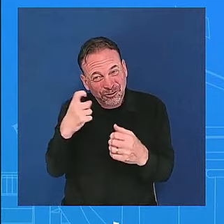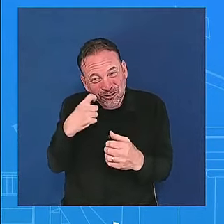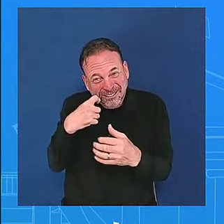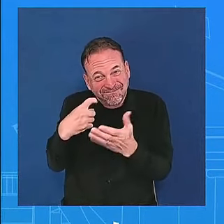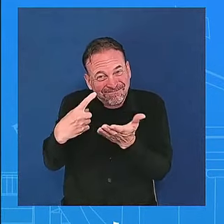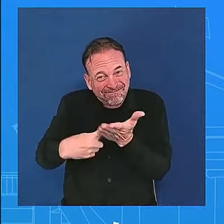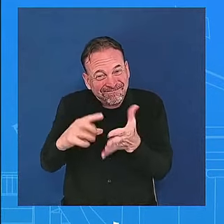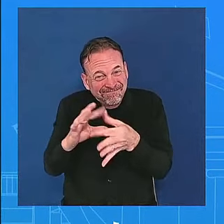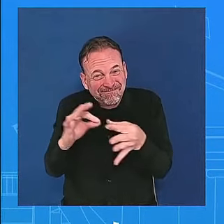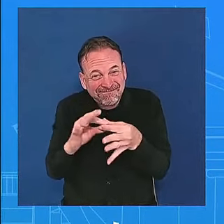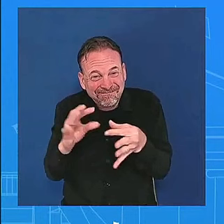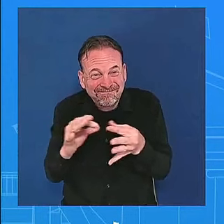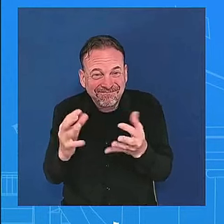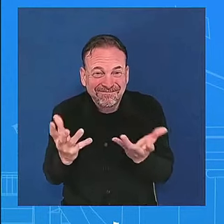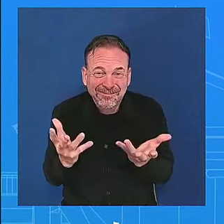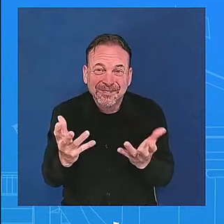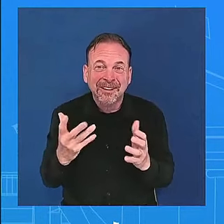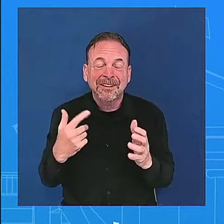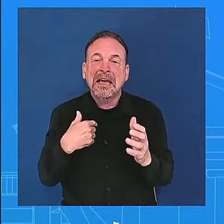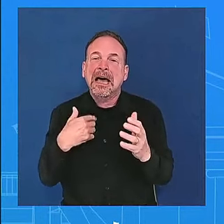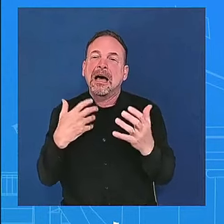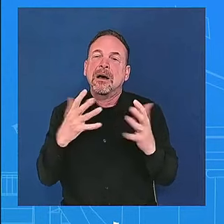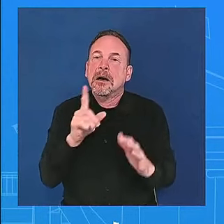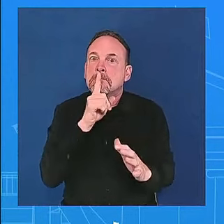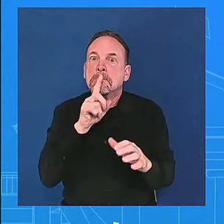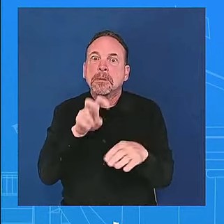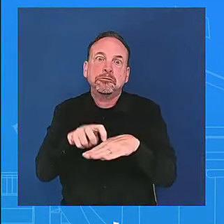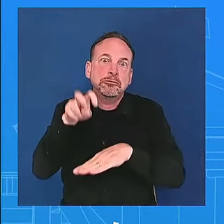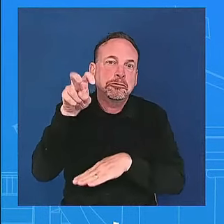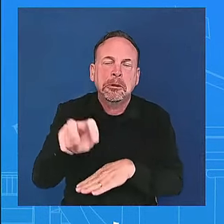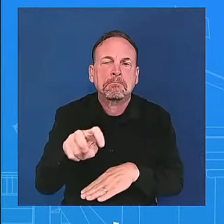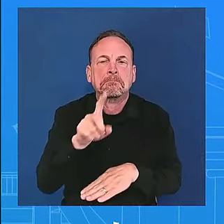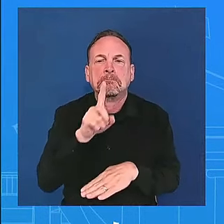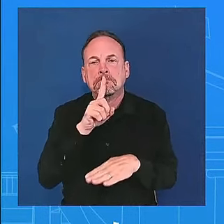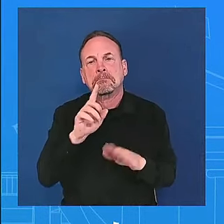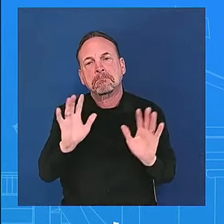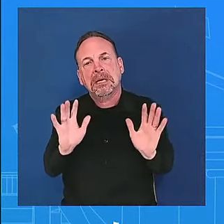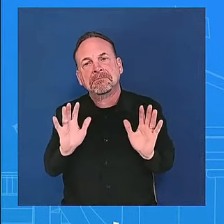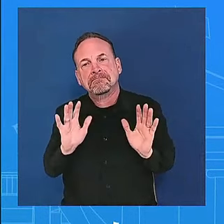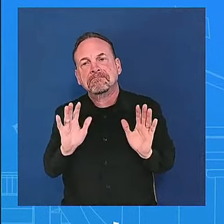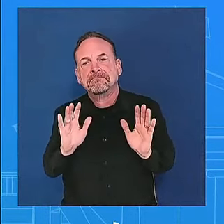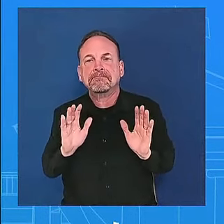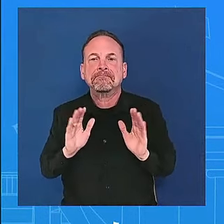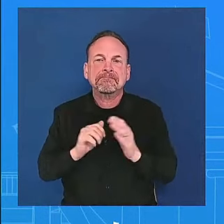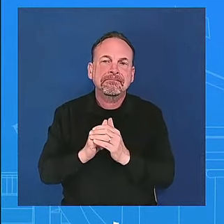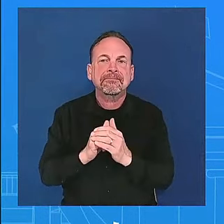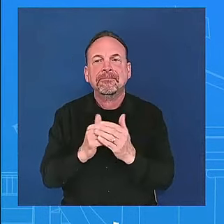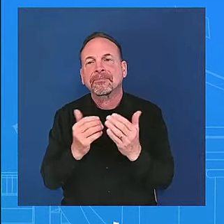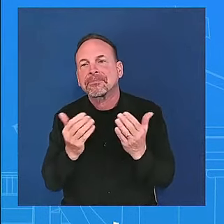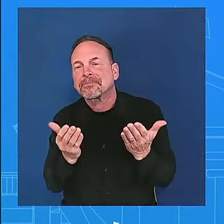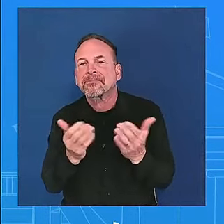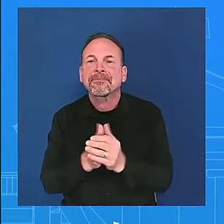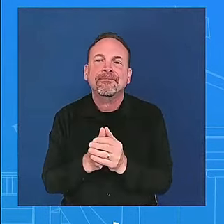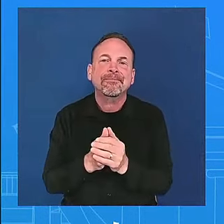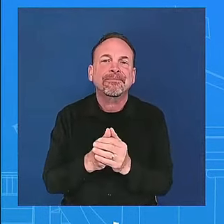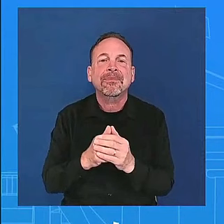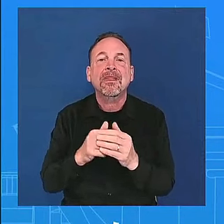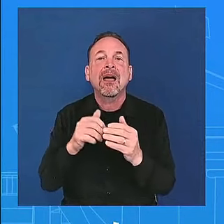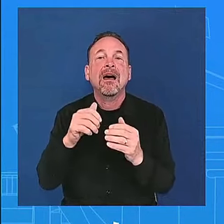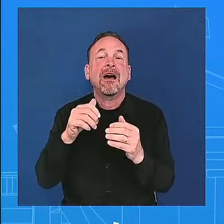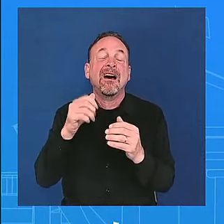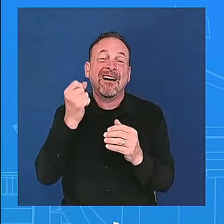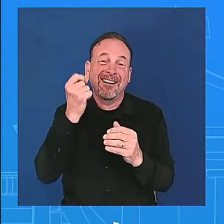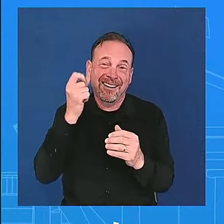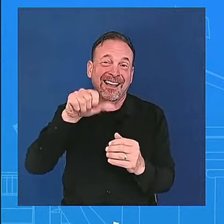and i i'll add you know other other leaders across the country has also called on a full and